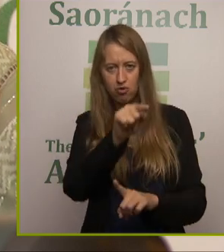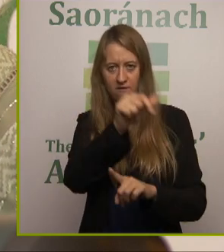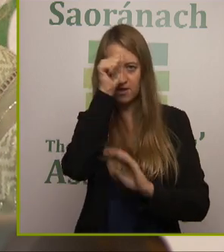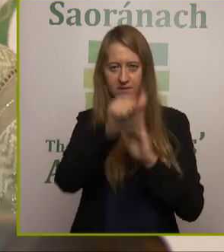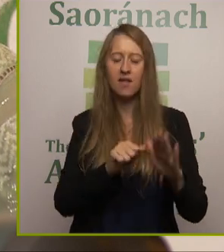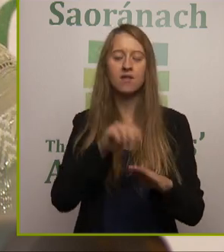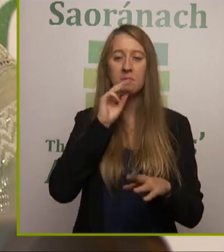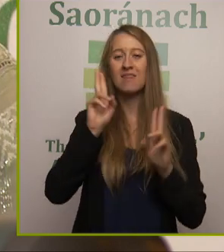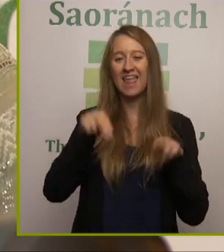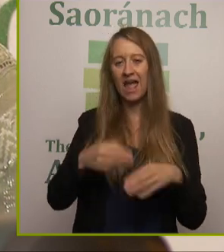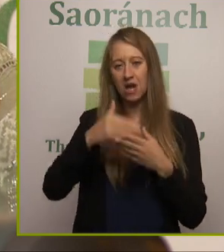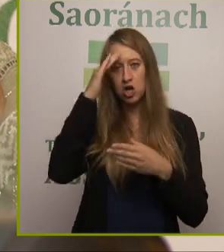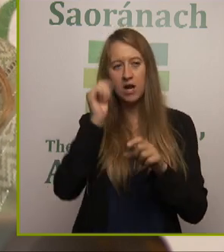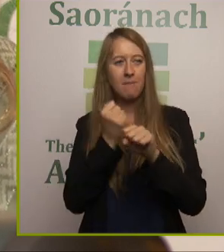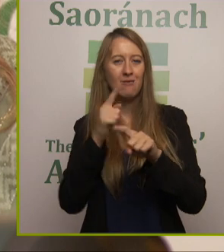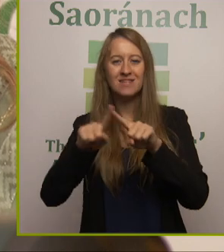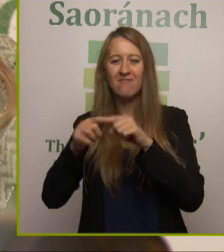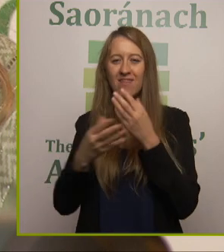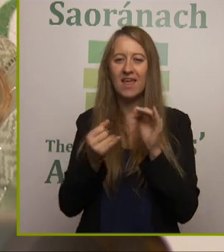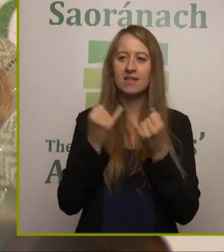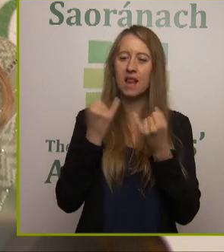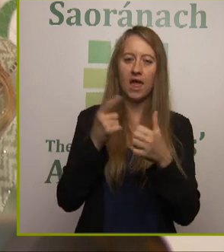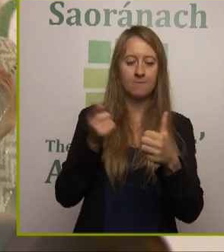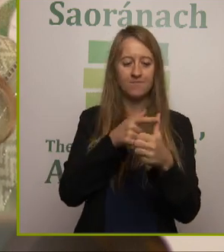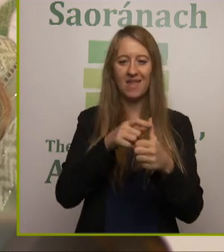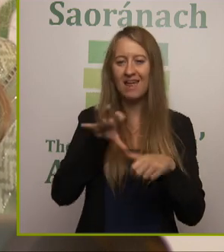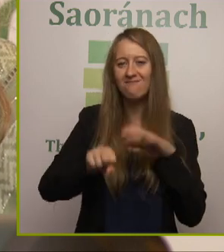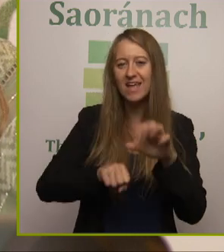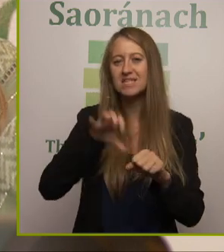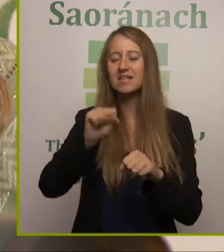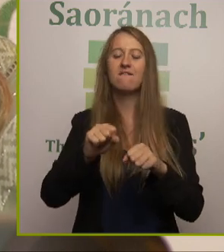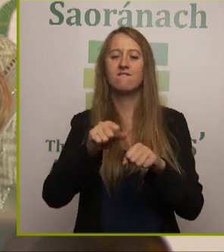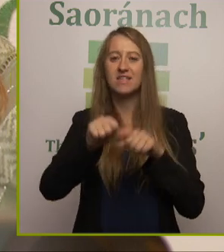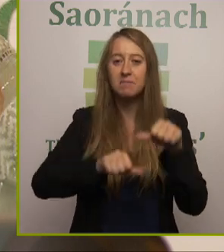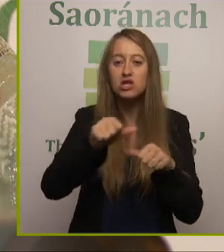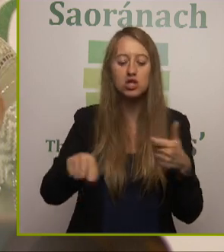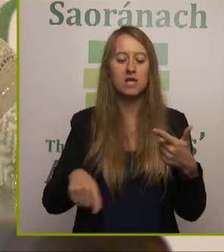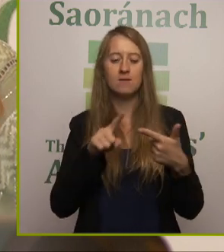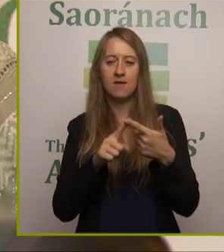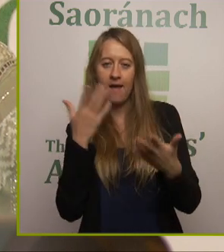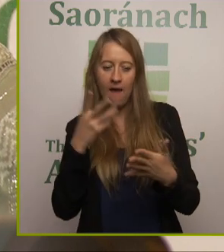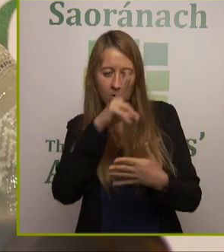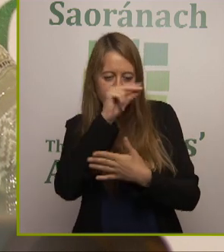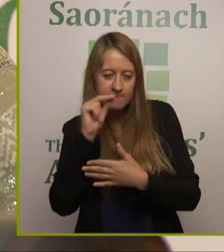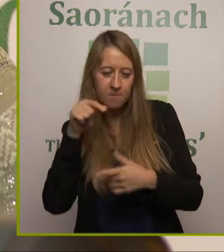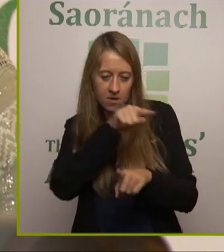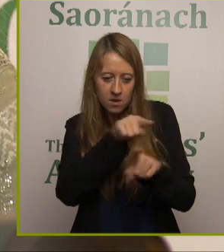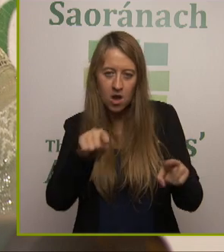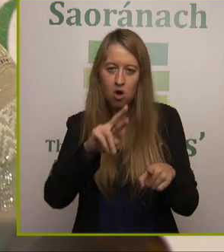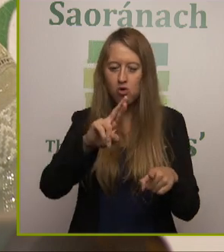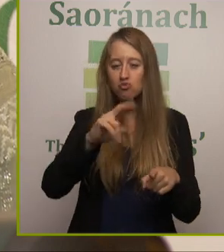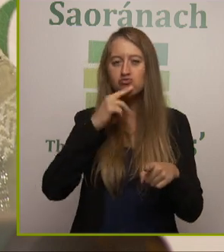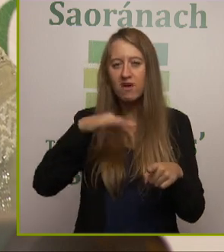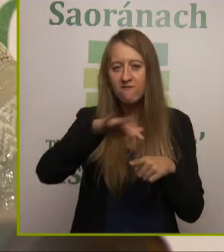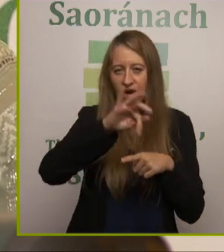species, how to sample for river fly that Mary was talking about and also things like developing a catchment restoration plan.